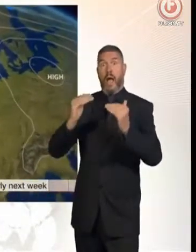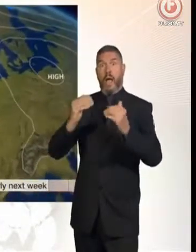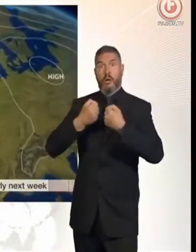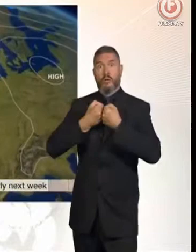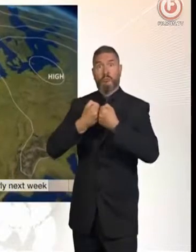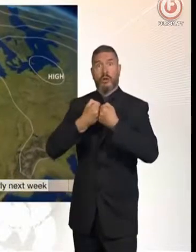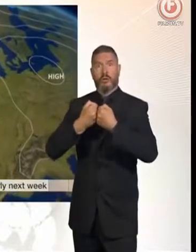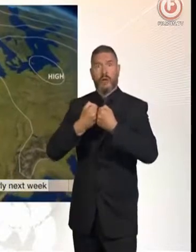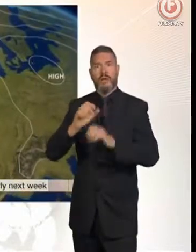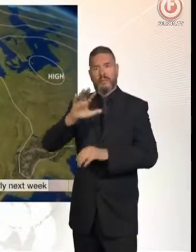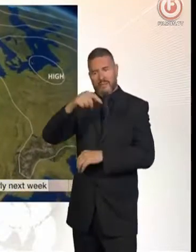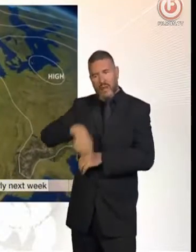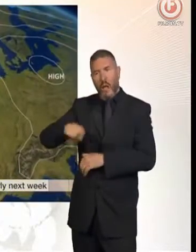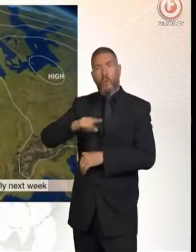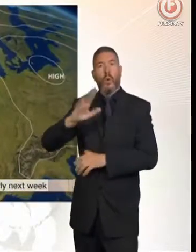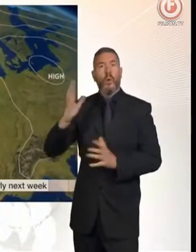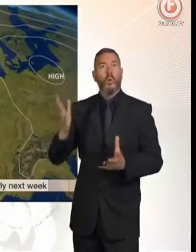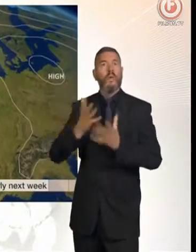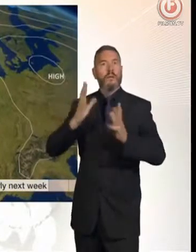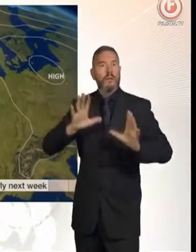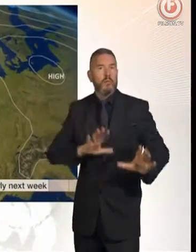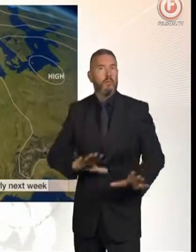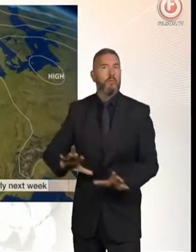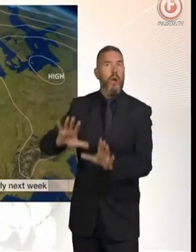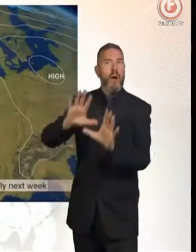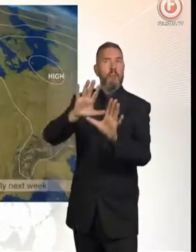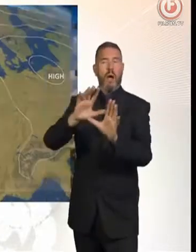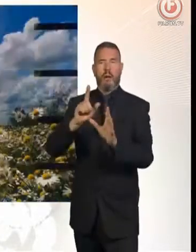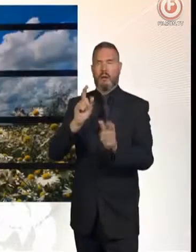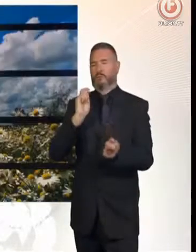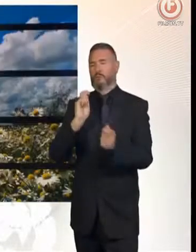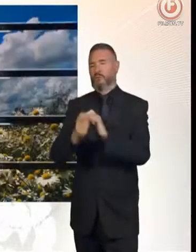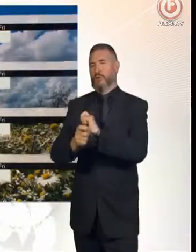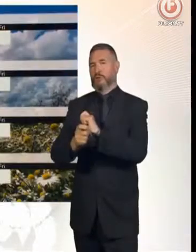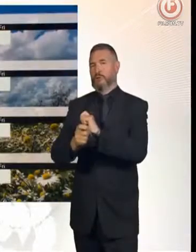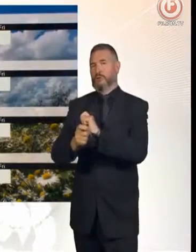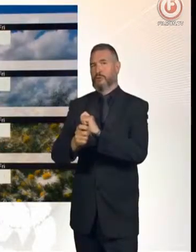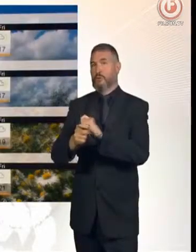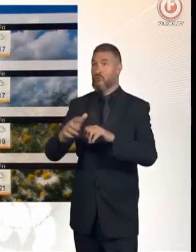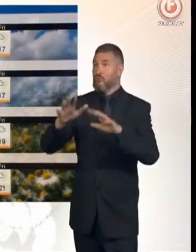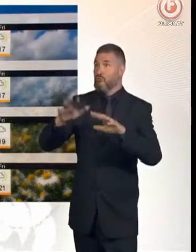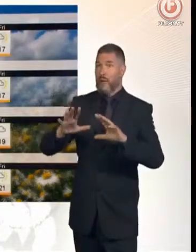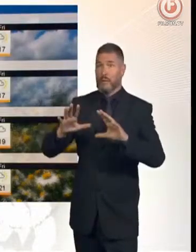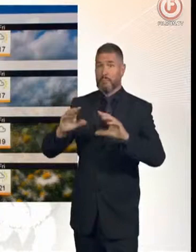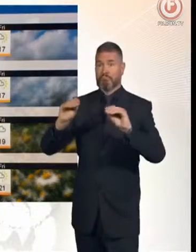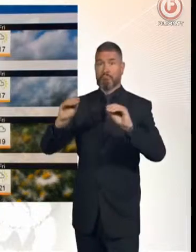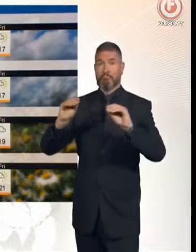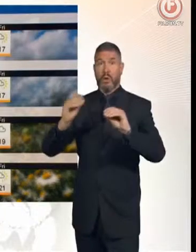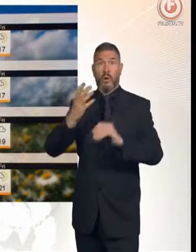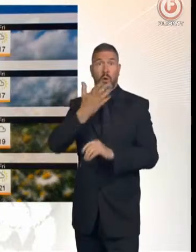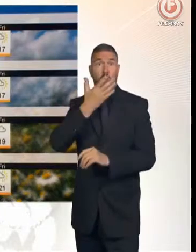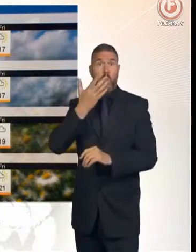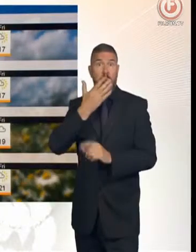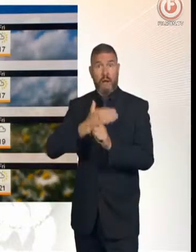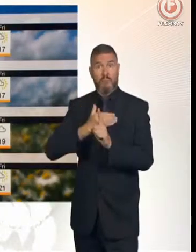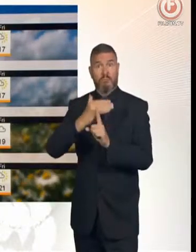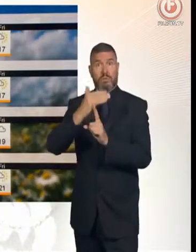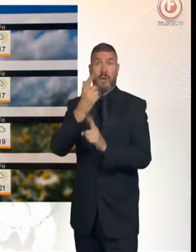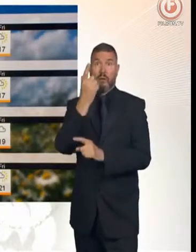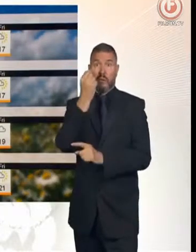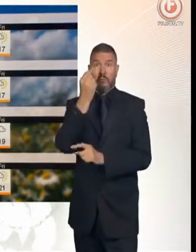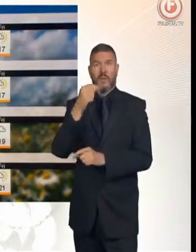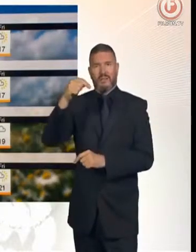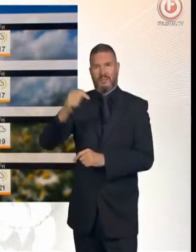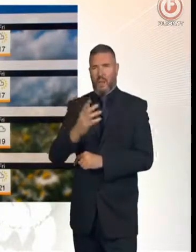are likely to take over. So for many of us, we will see a good deal of dry weather in the forecast. May even get pretty warm into the